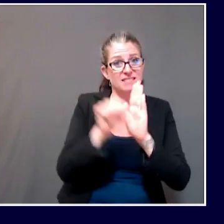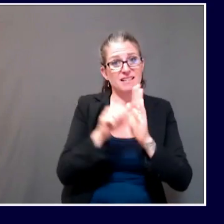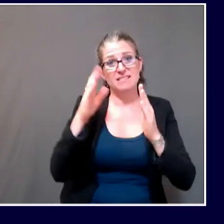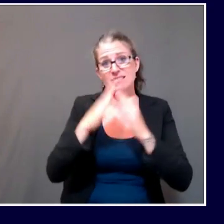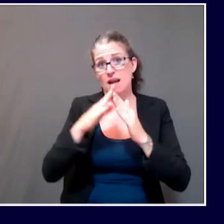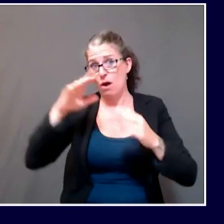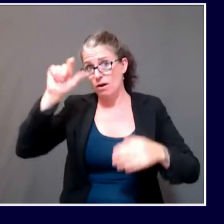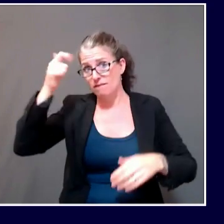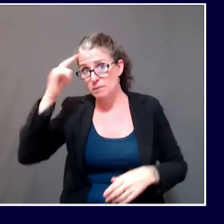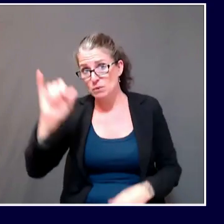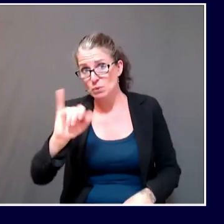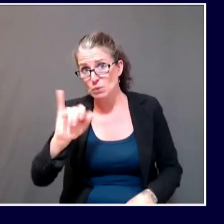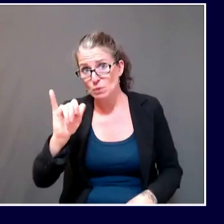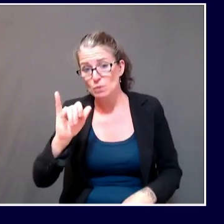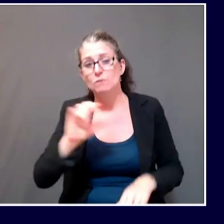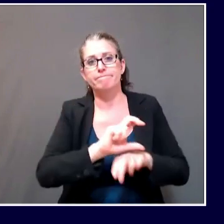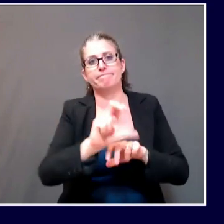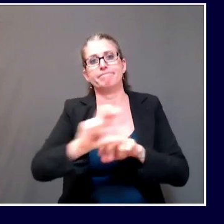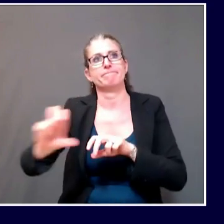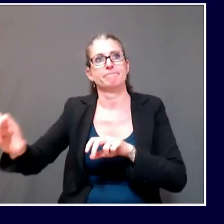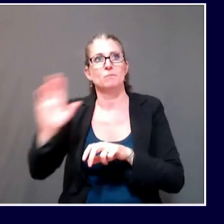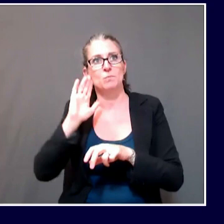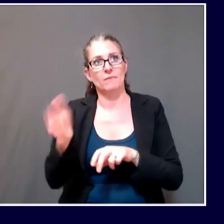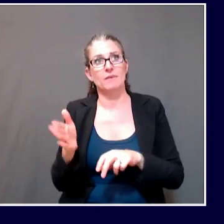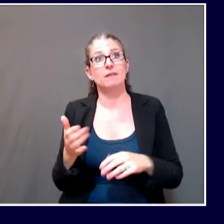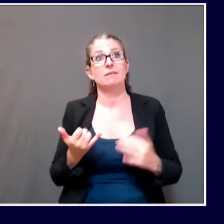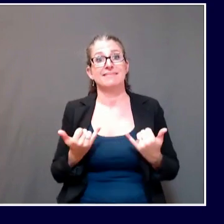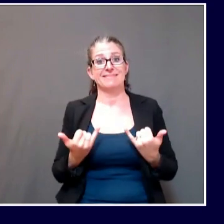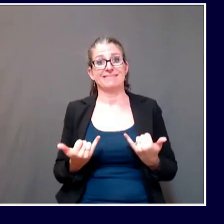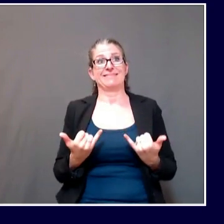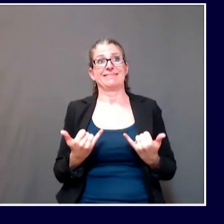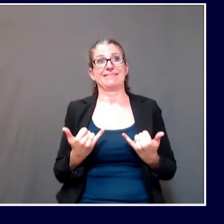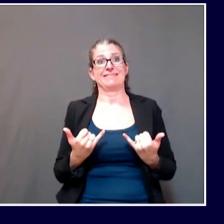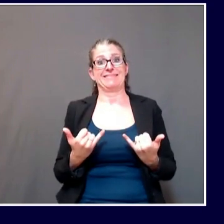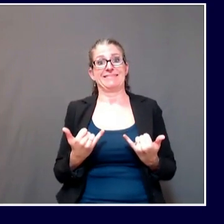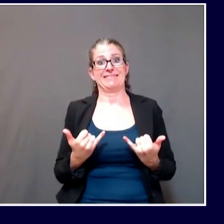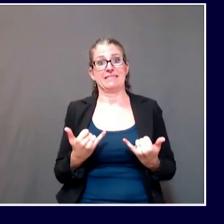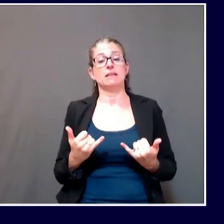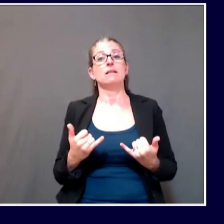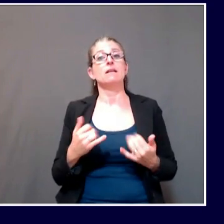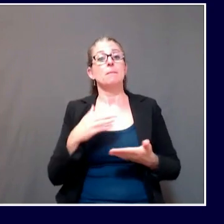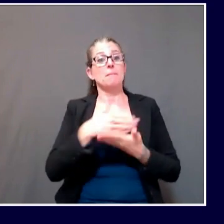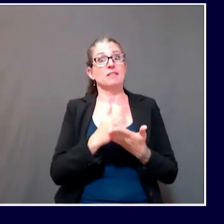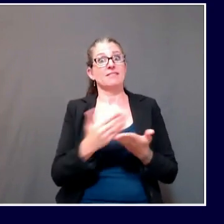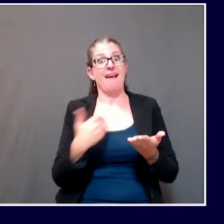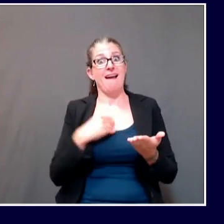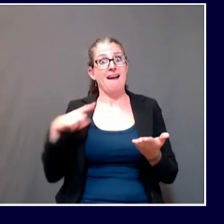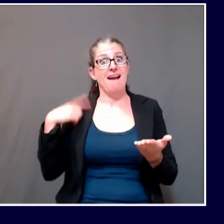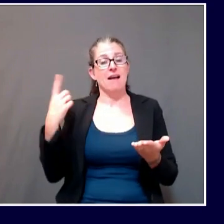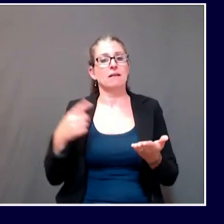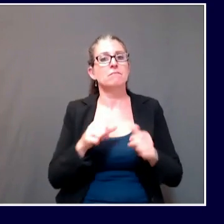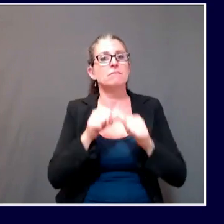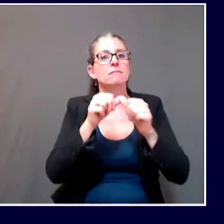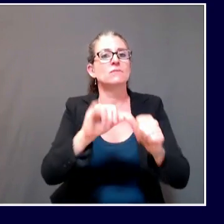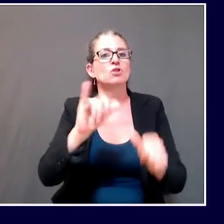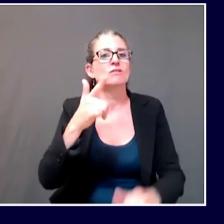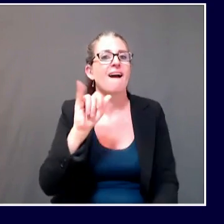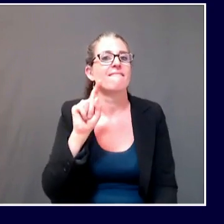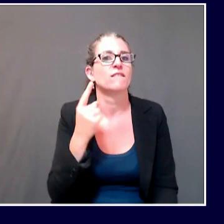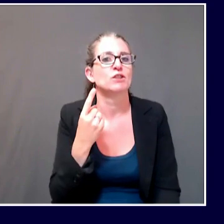to next July or next July 1 by annual budget. And then we're going to deal with what the Revenue Forecasting Committee